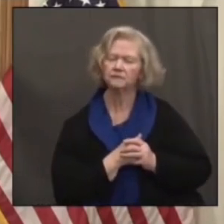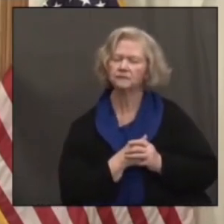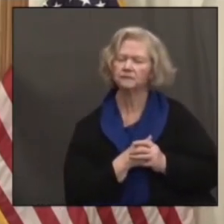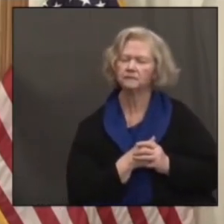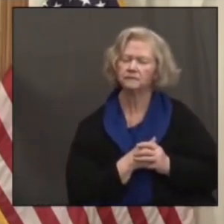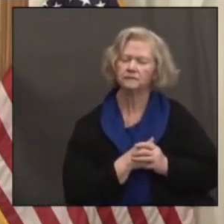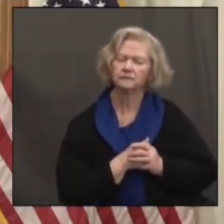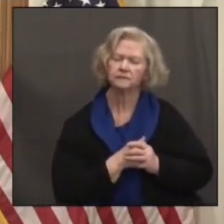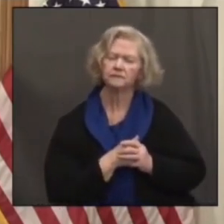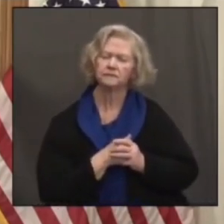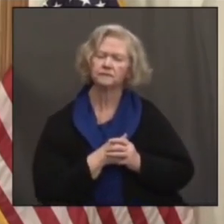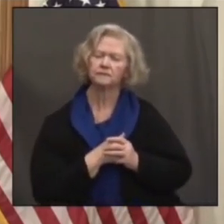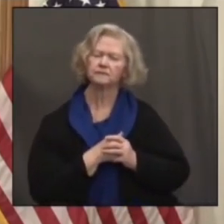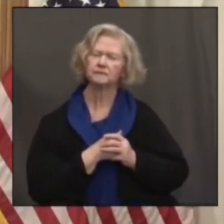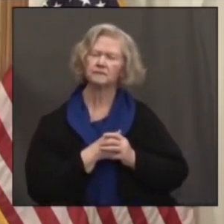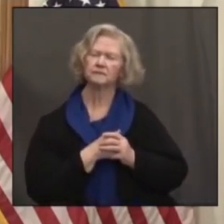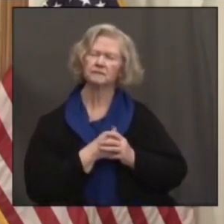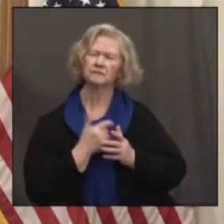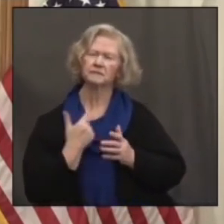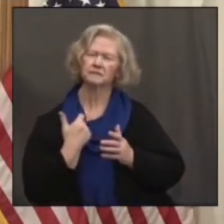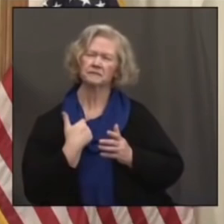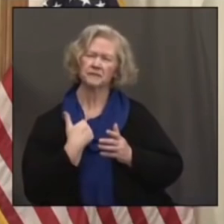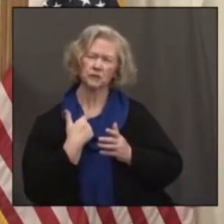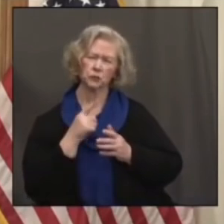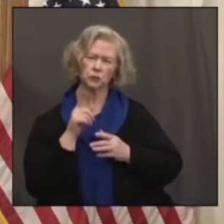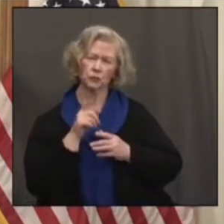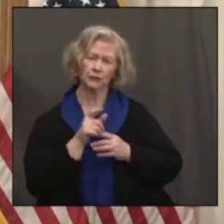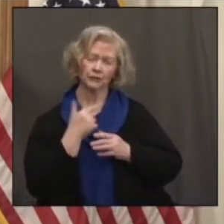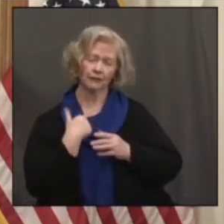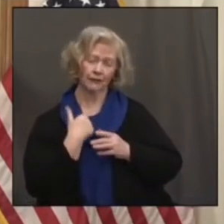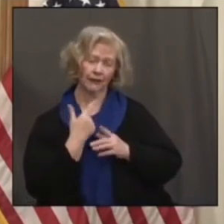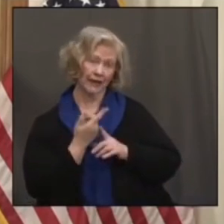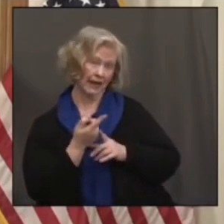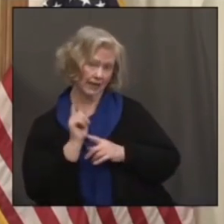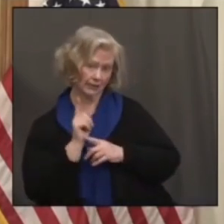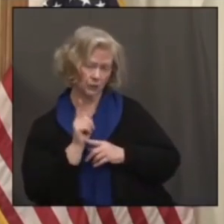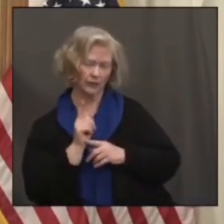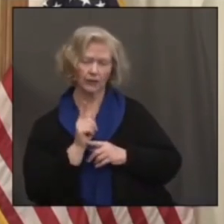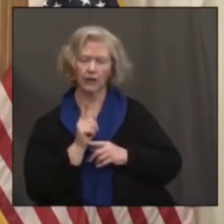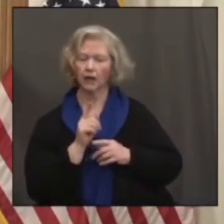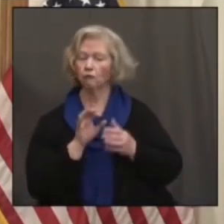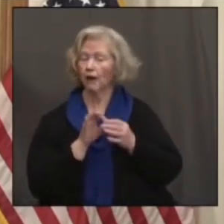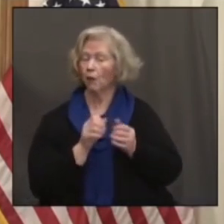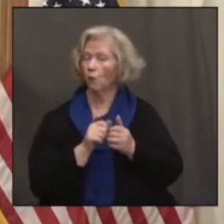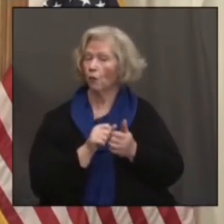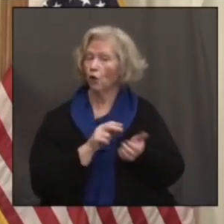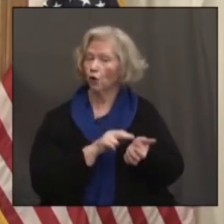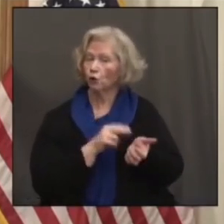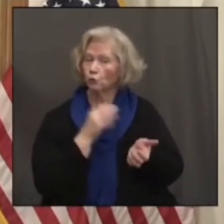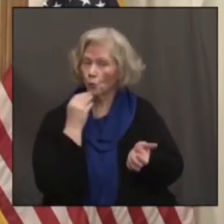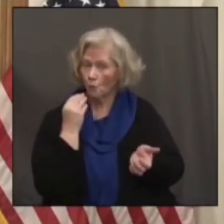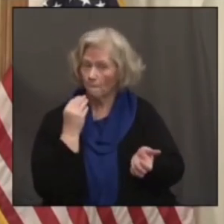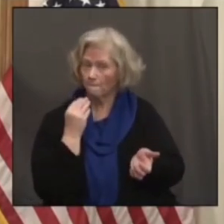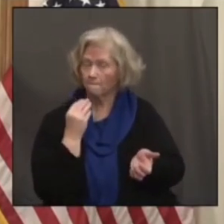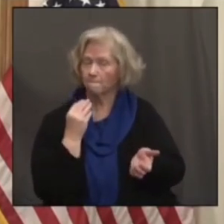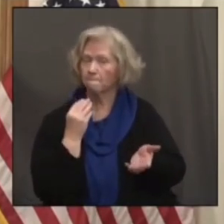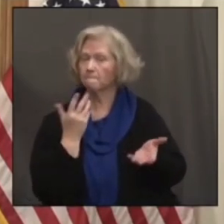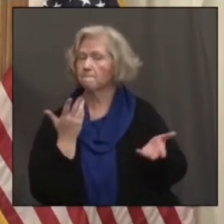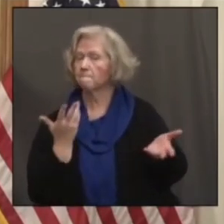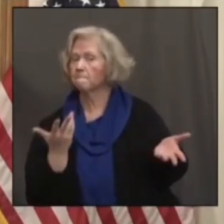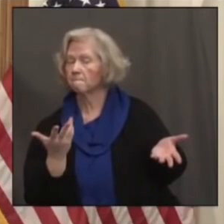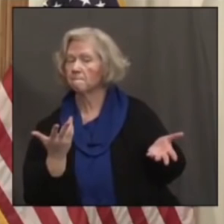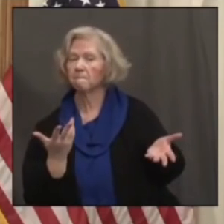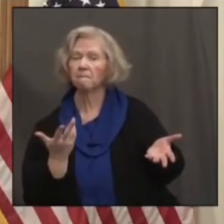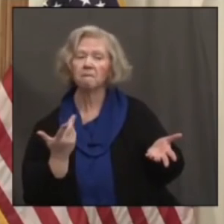follow up real quickly on a question I asked last week about nursing home visitation guidance. The